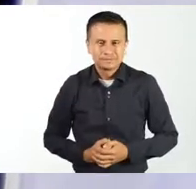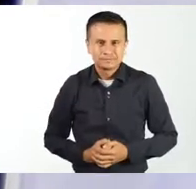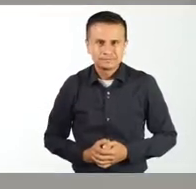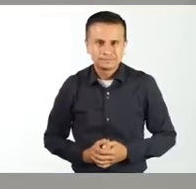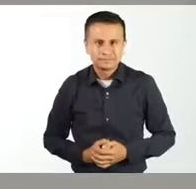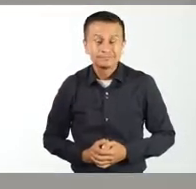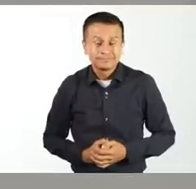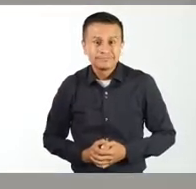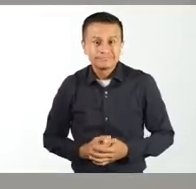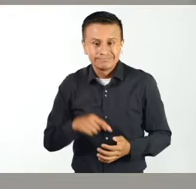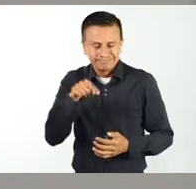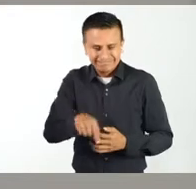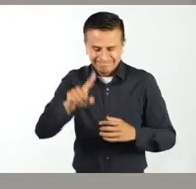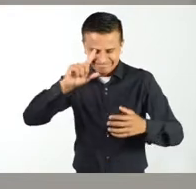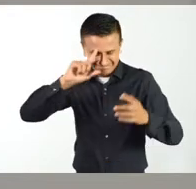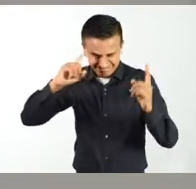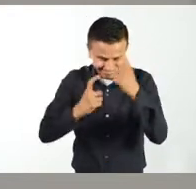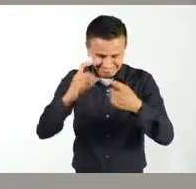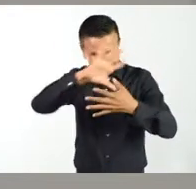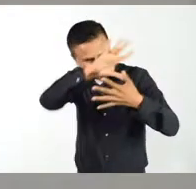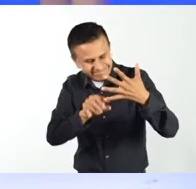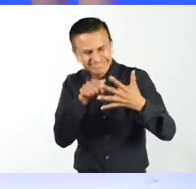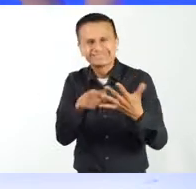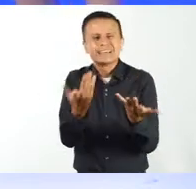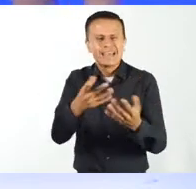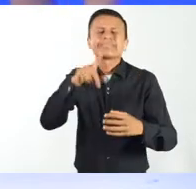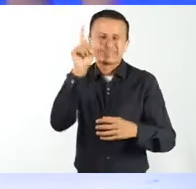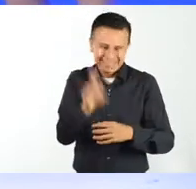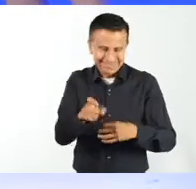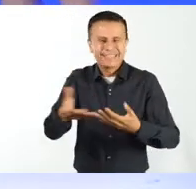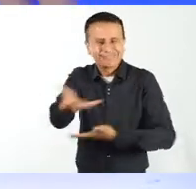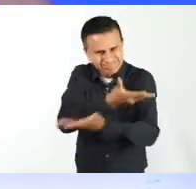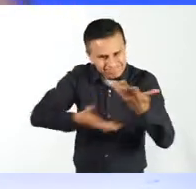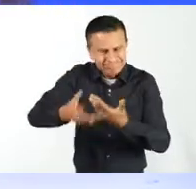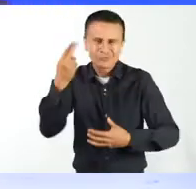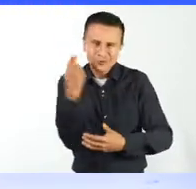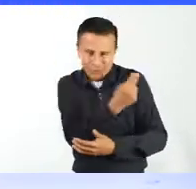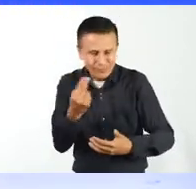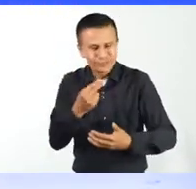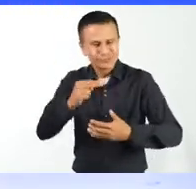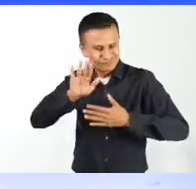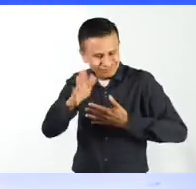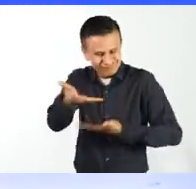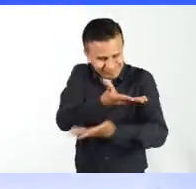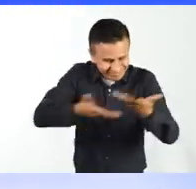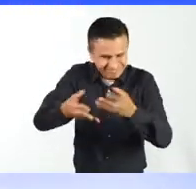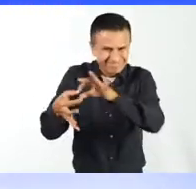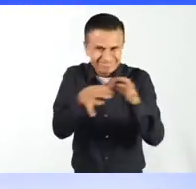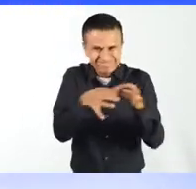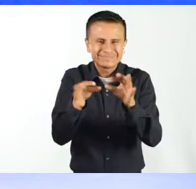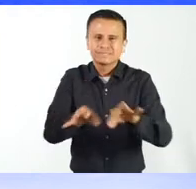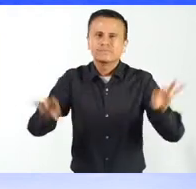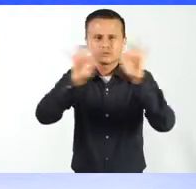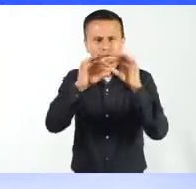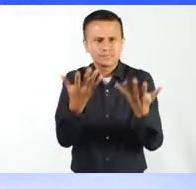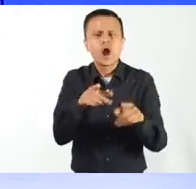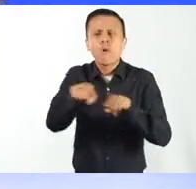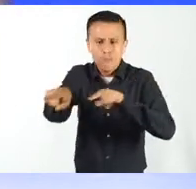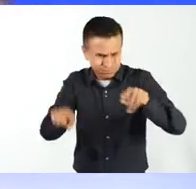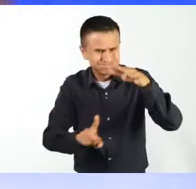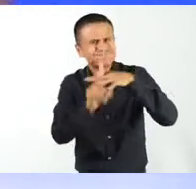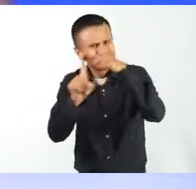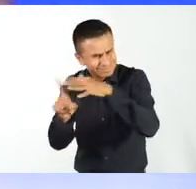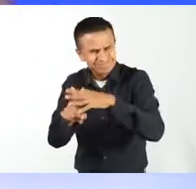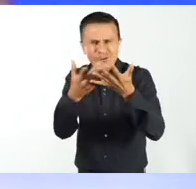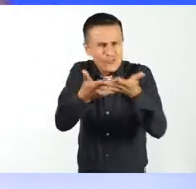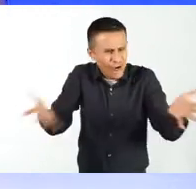outcomes of today. And one of the things that pulled this together was the need for collaboration, commitment and co-creation. And